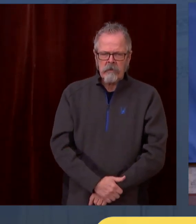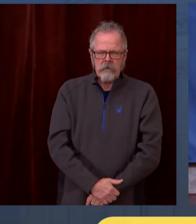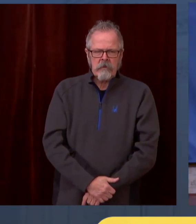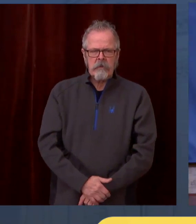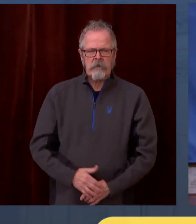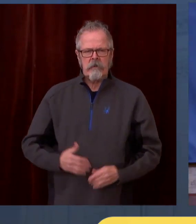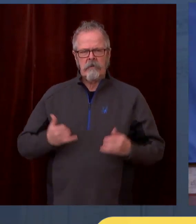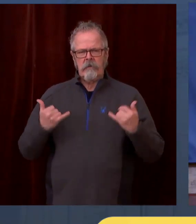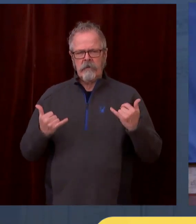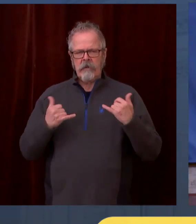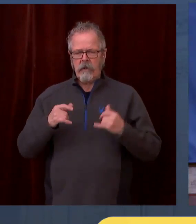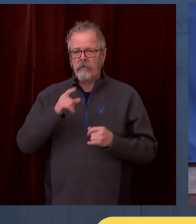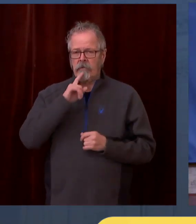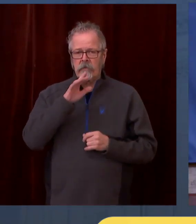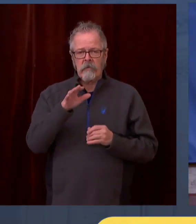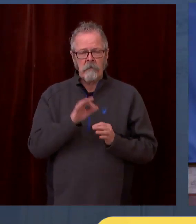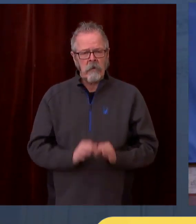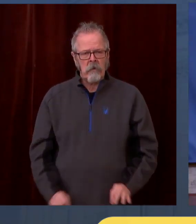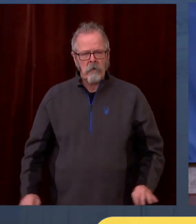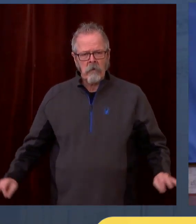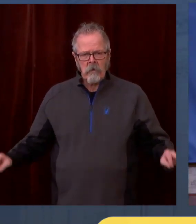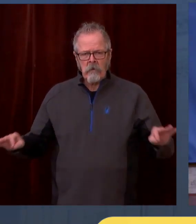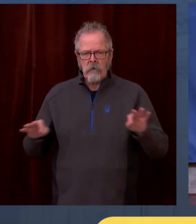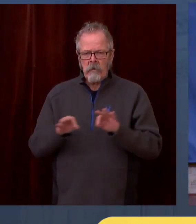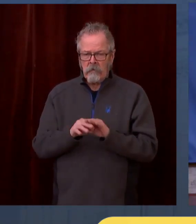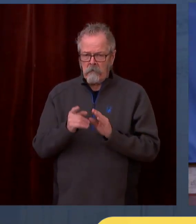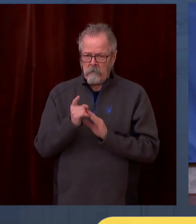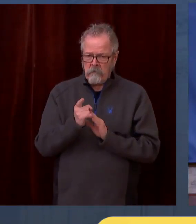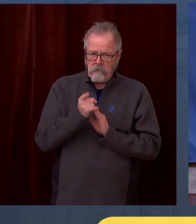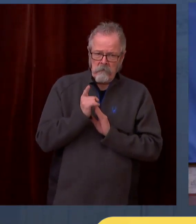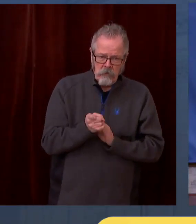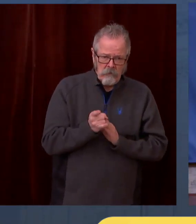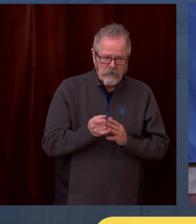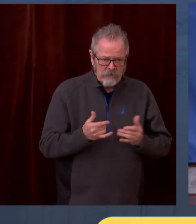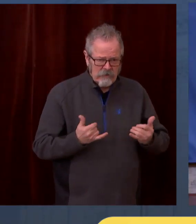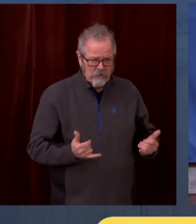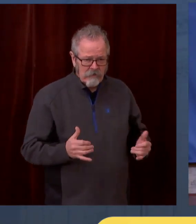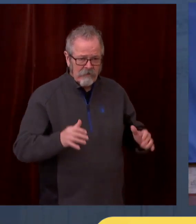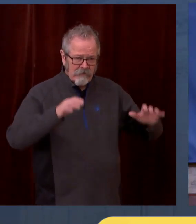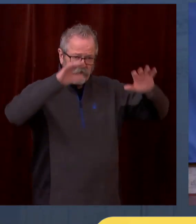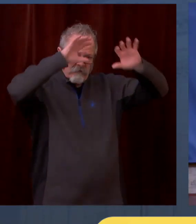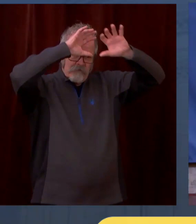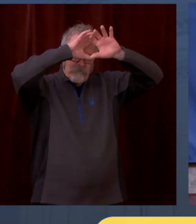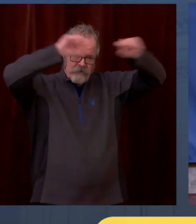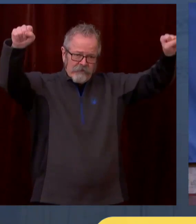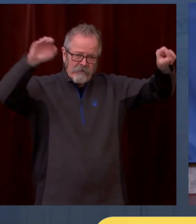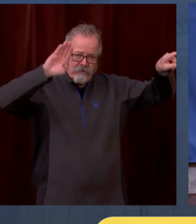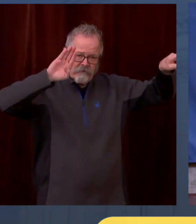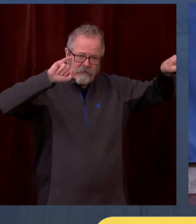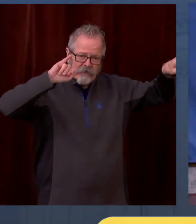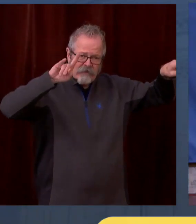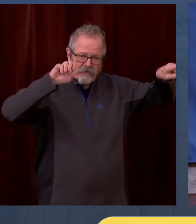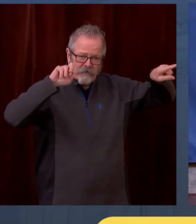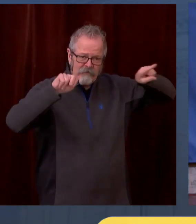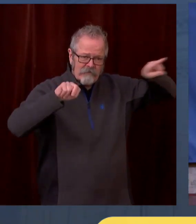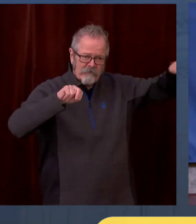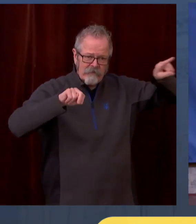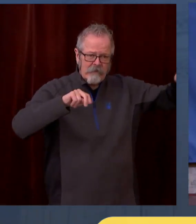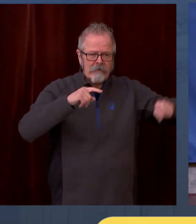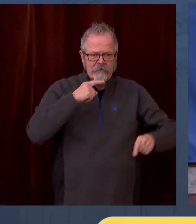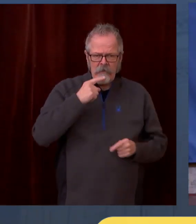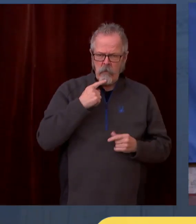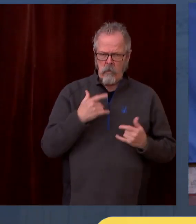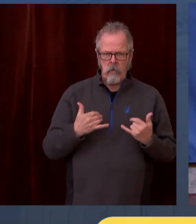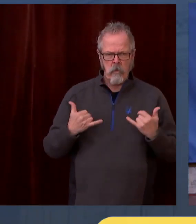I think President Biden, I can't remember his exact language, but he said this is a moment of optimism and opportunity, but it is not a moment